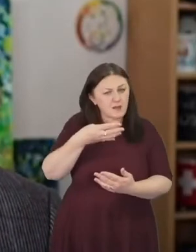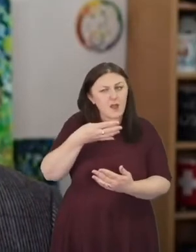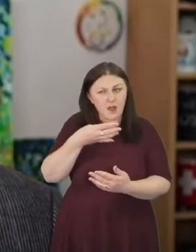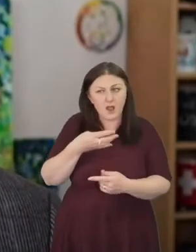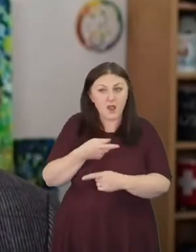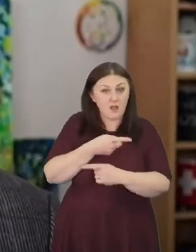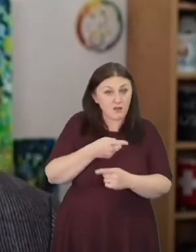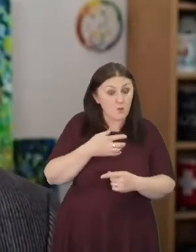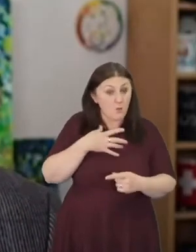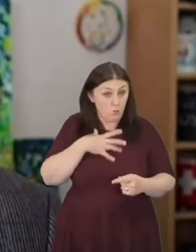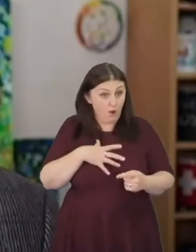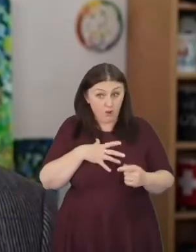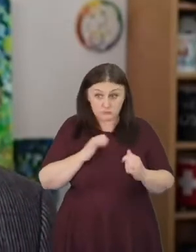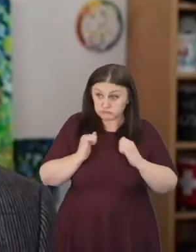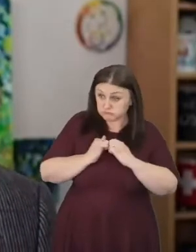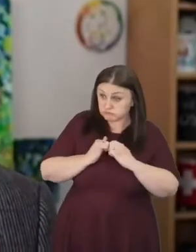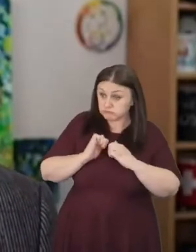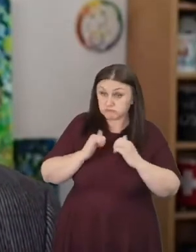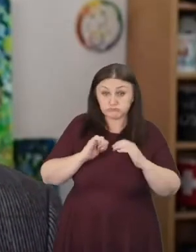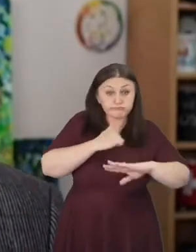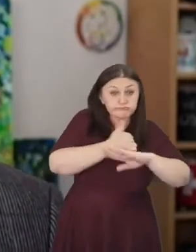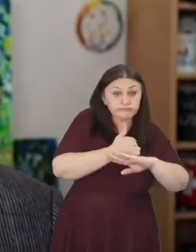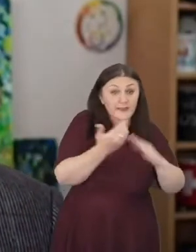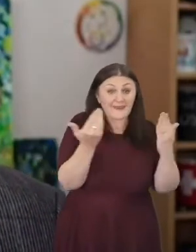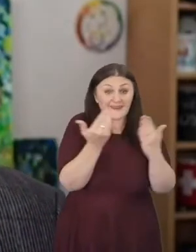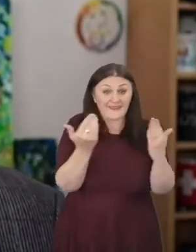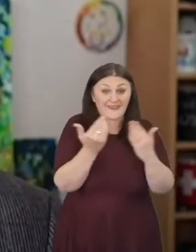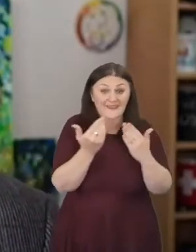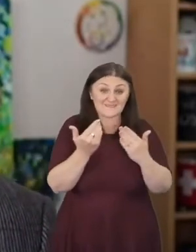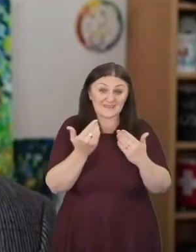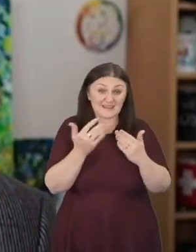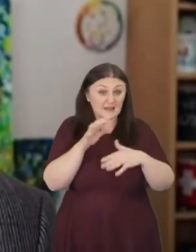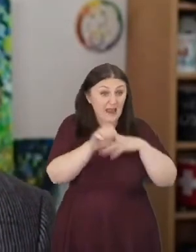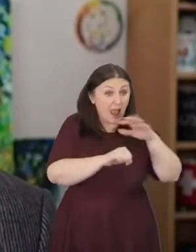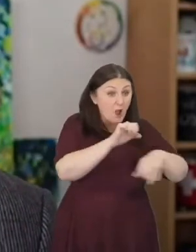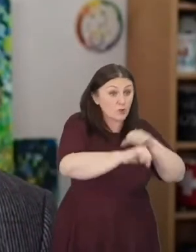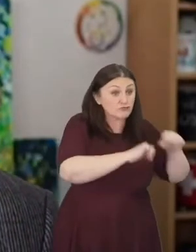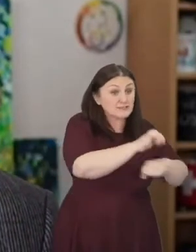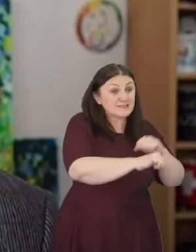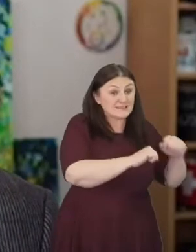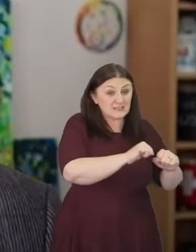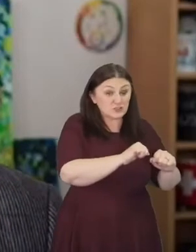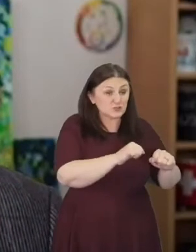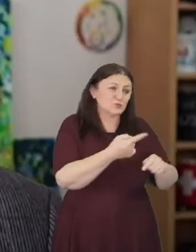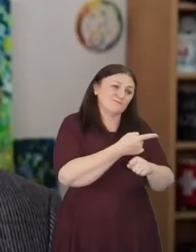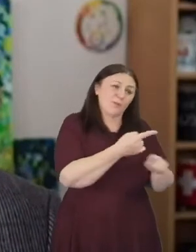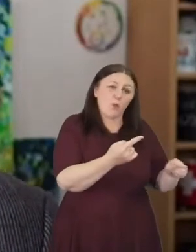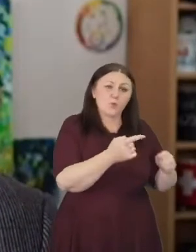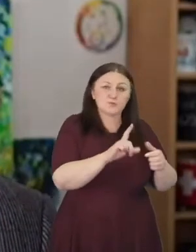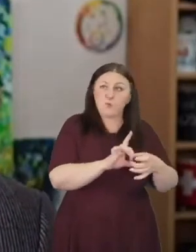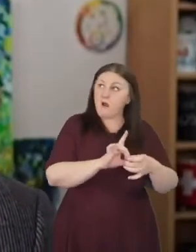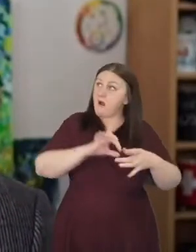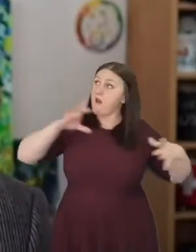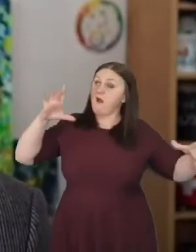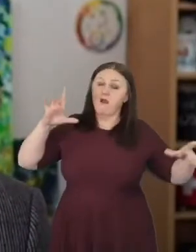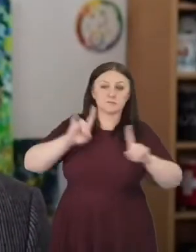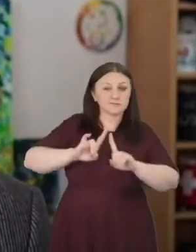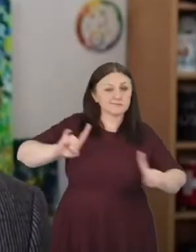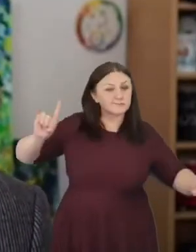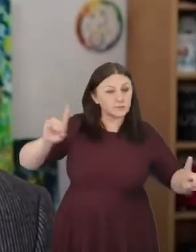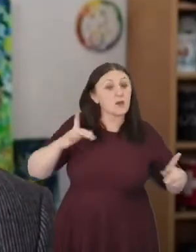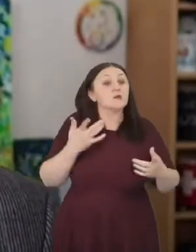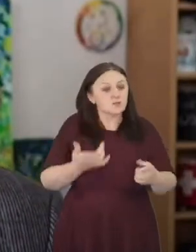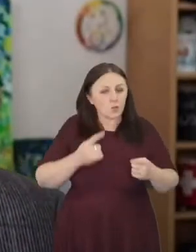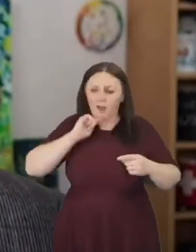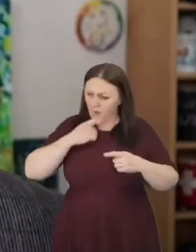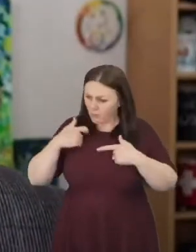put on an evening with different churches in the area do an outreach to reach out to the lost and so I'm still going to fulfill that commitment and